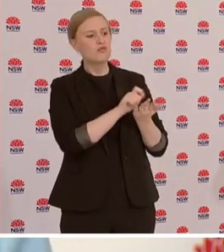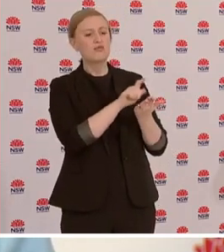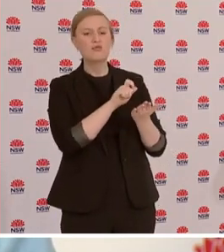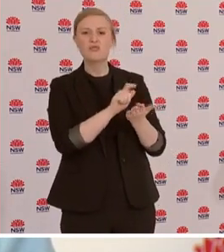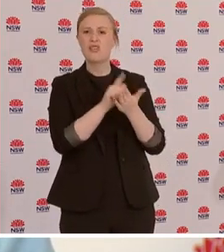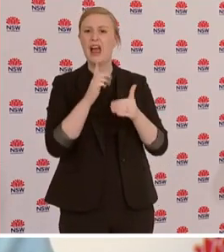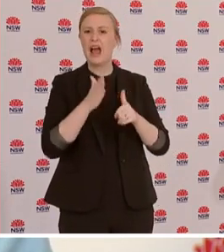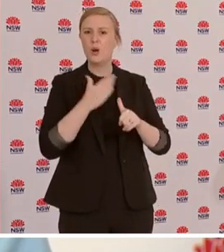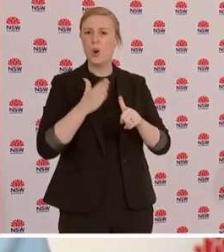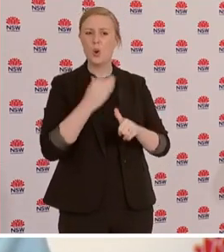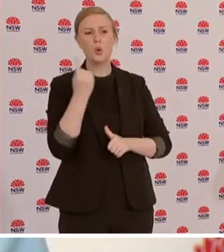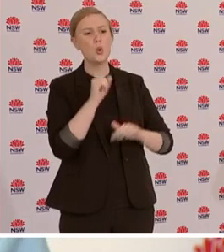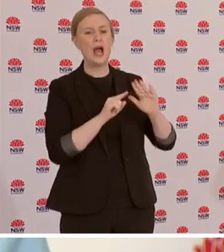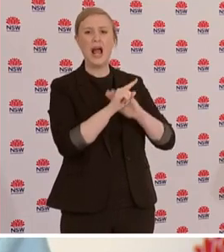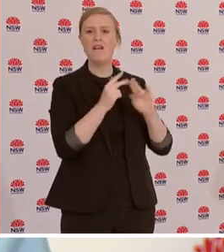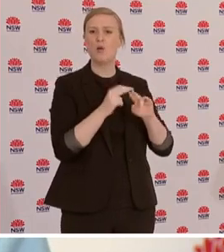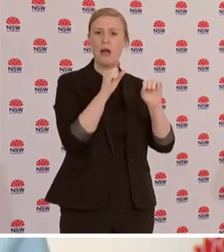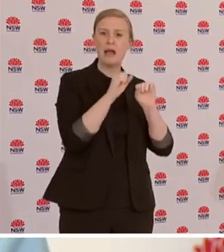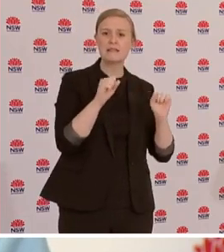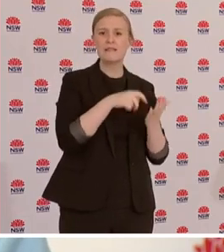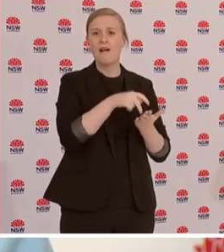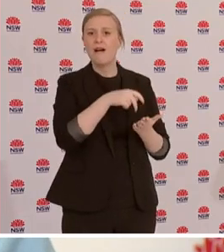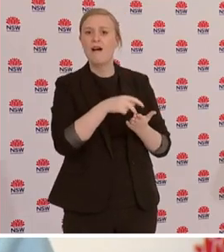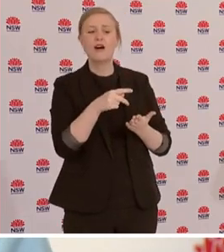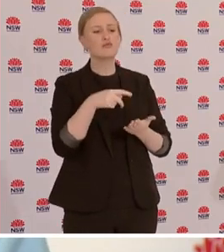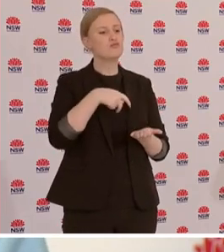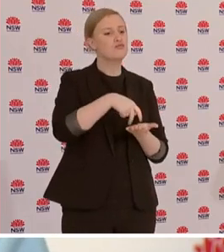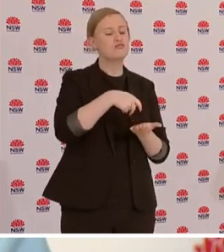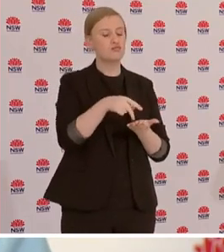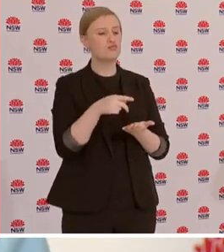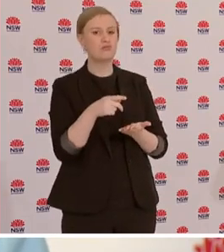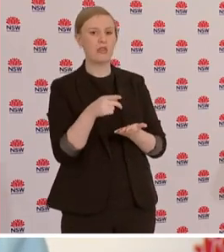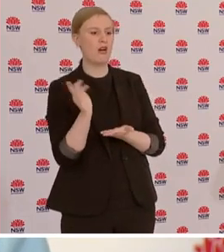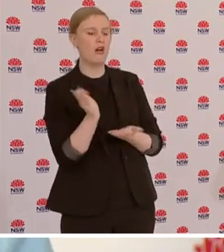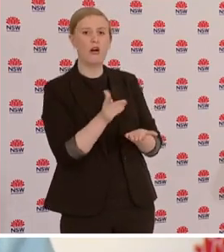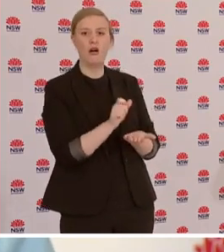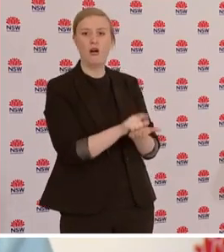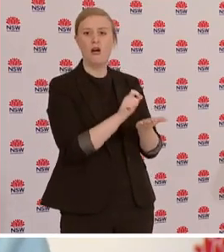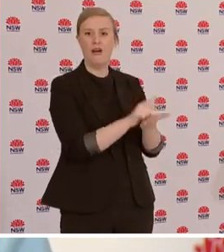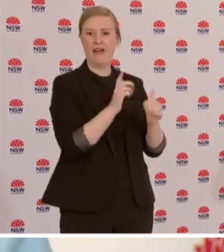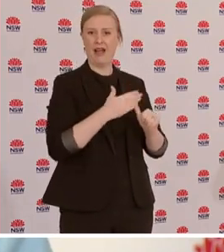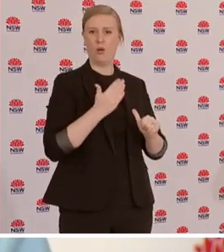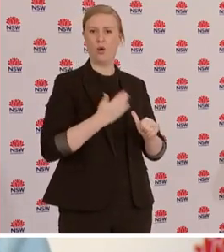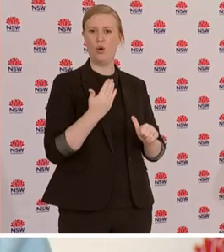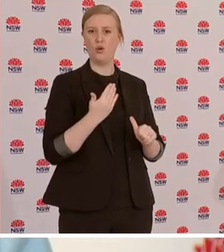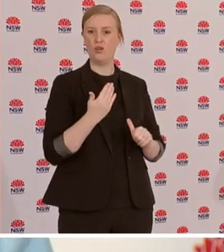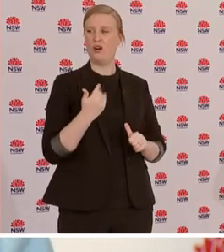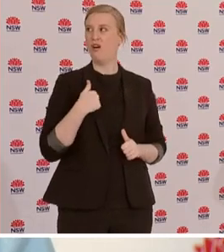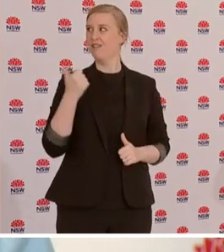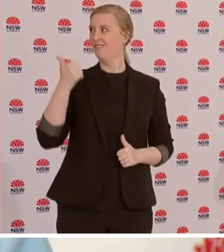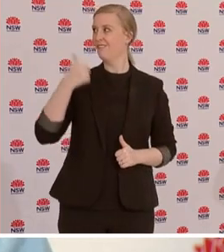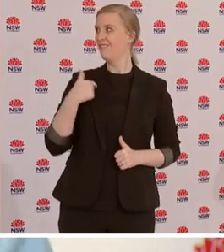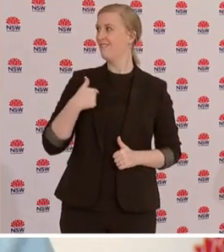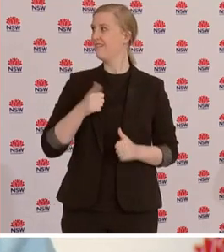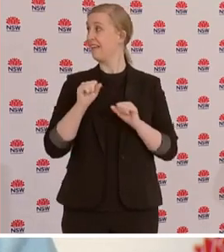or going out of their home to pretend to exercise and then consume alcohol. There are very strict guidelines in terms of